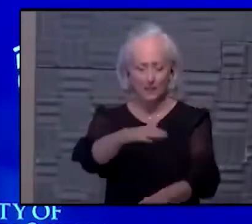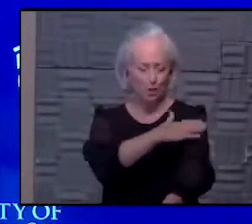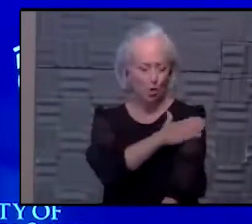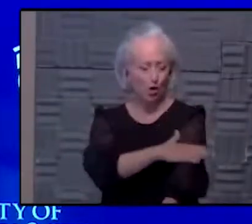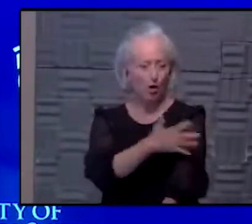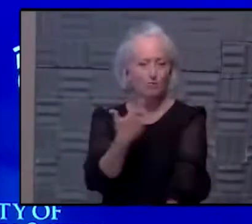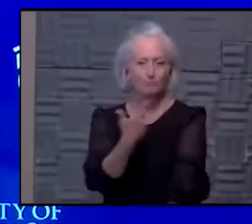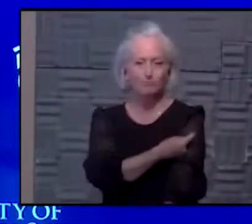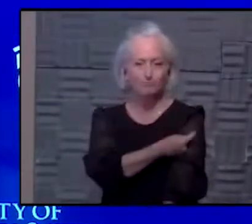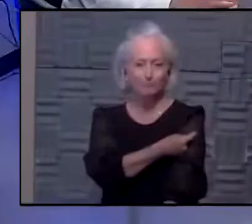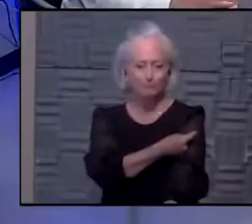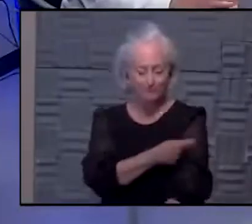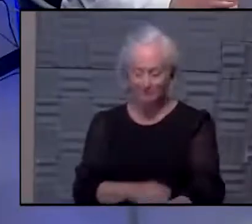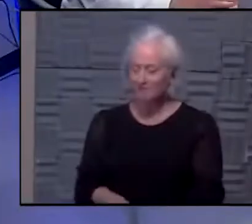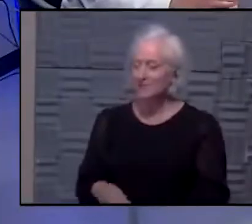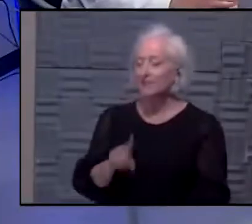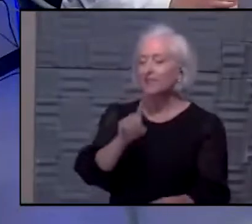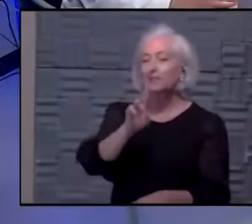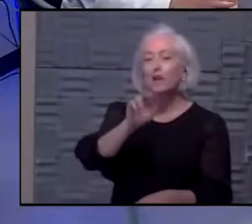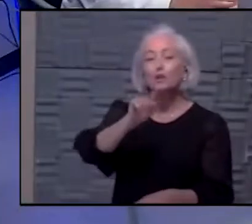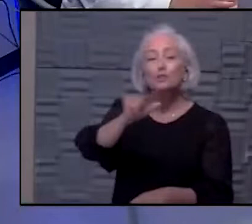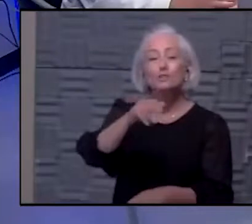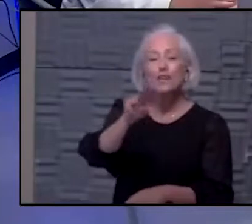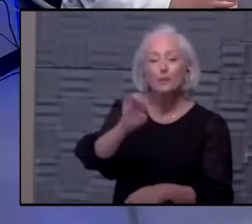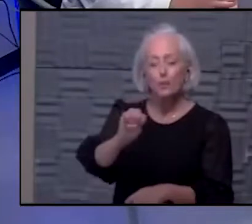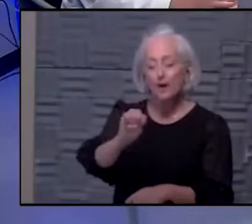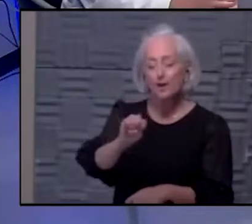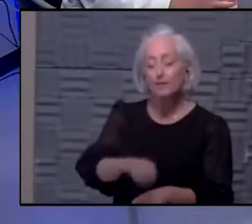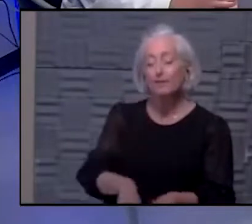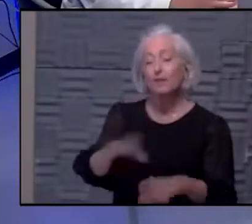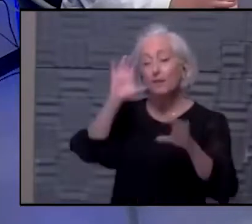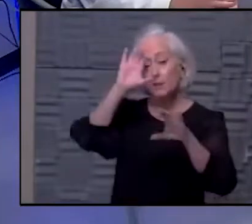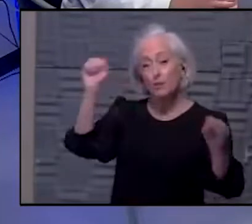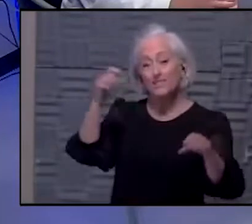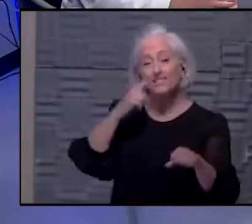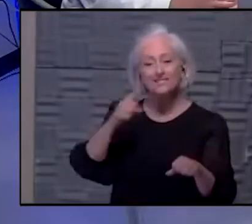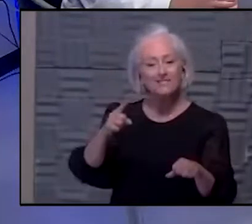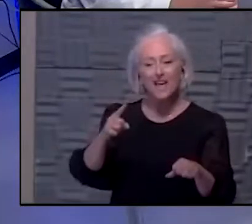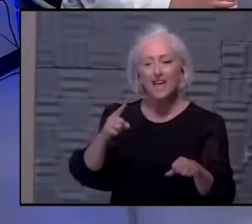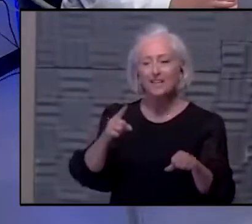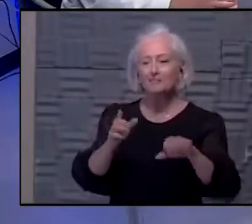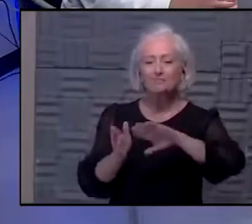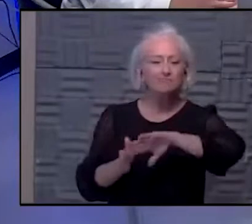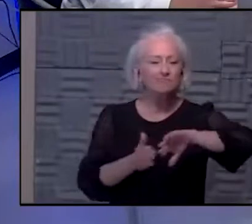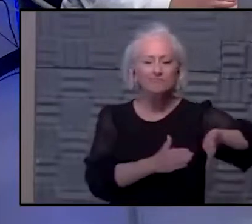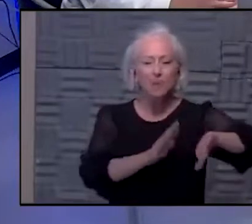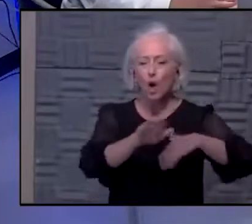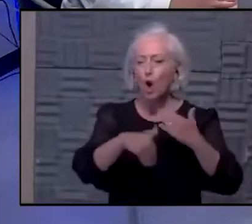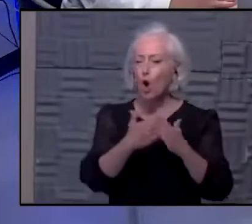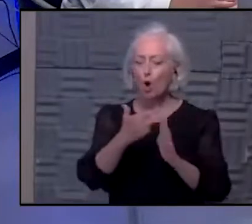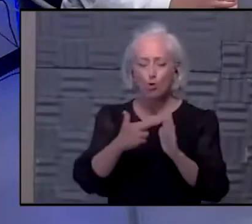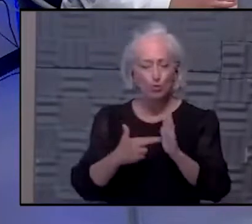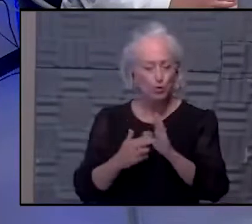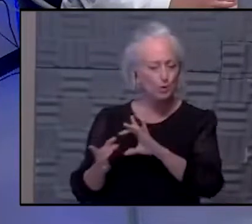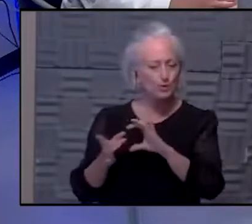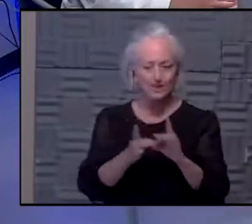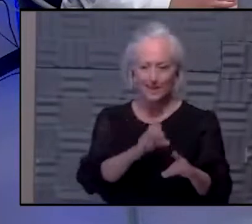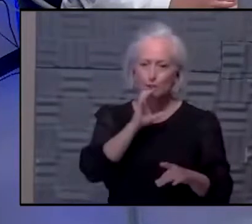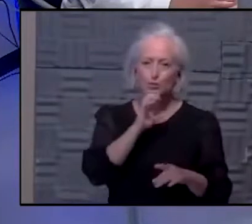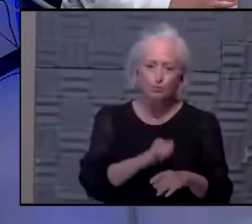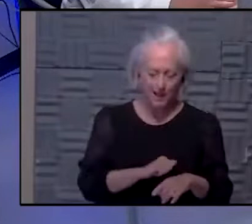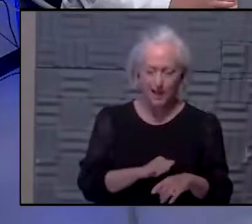Dr. Satterwhite, the president has asked all states to lift age and different phase restrictions across the country.